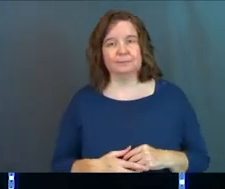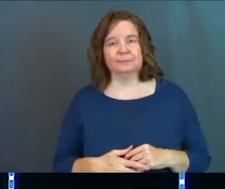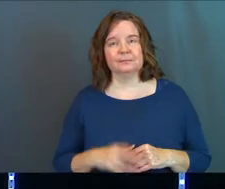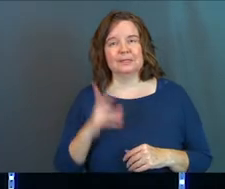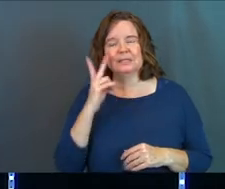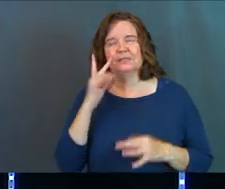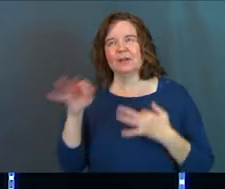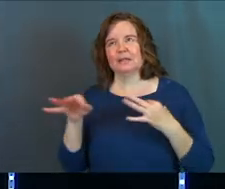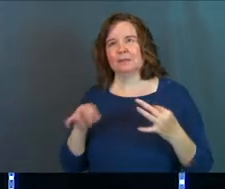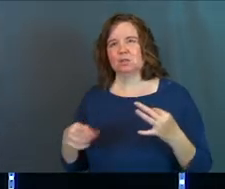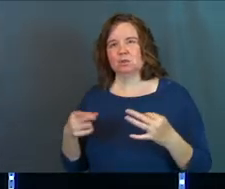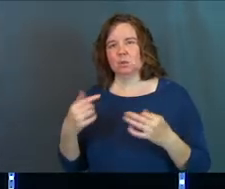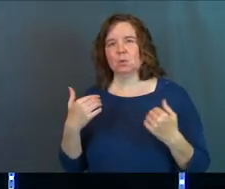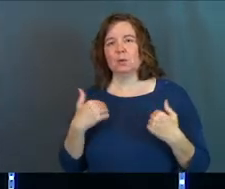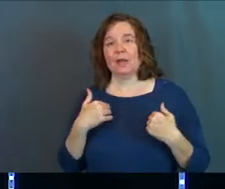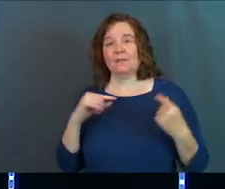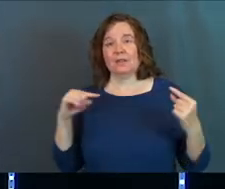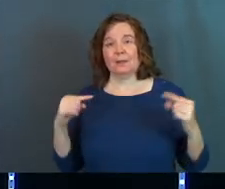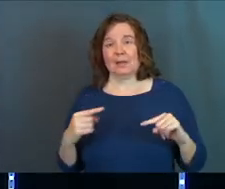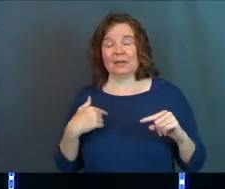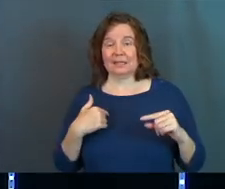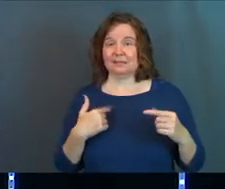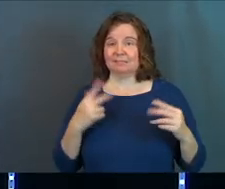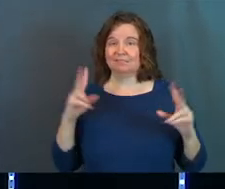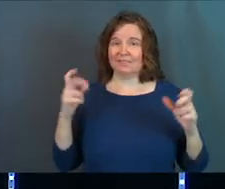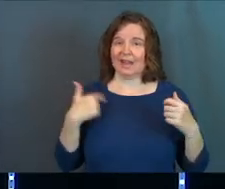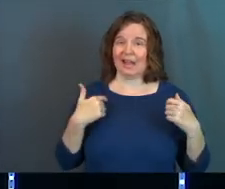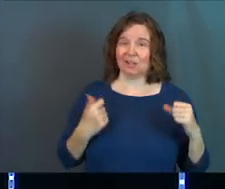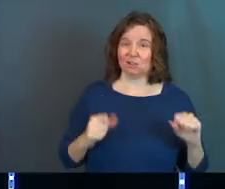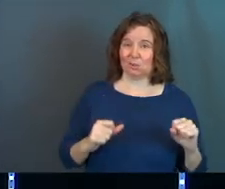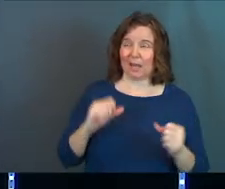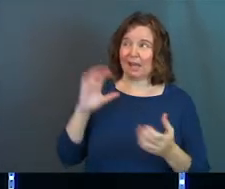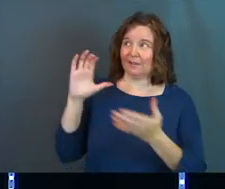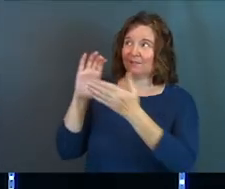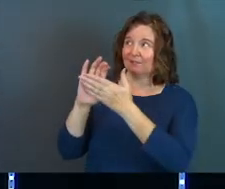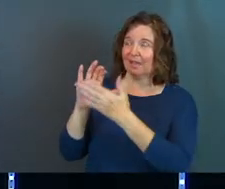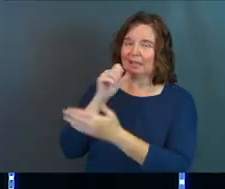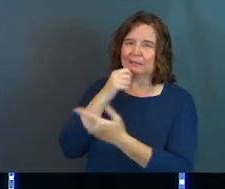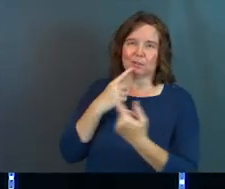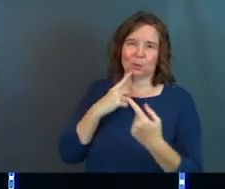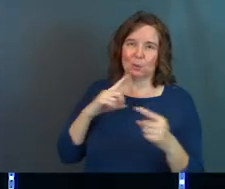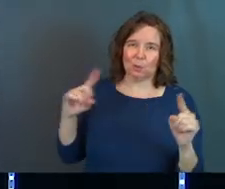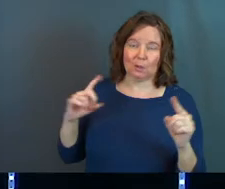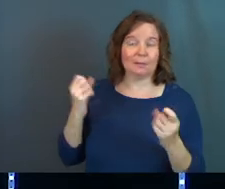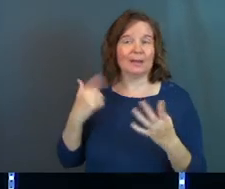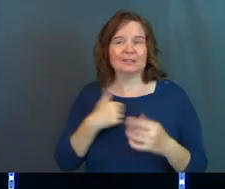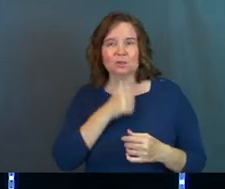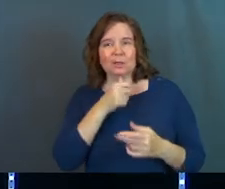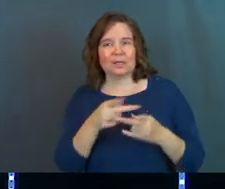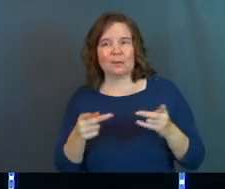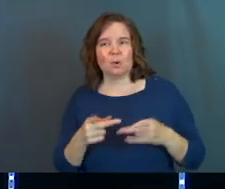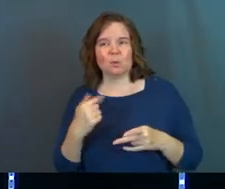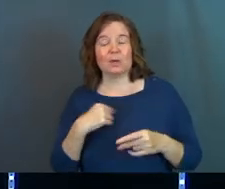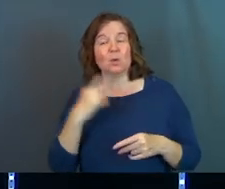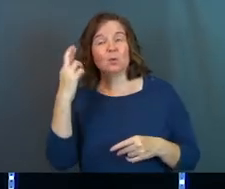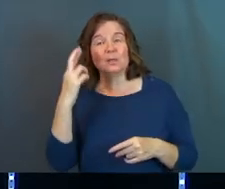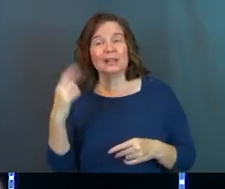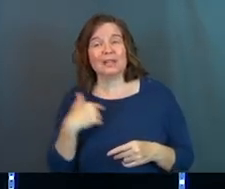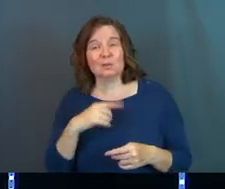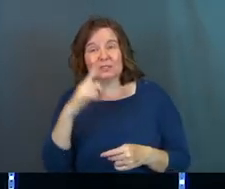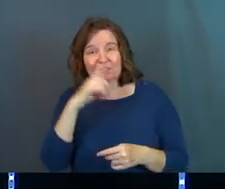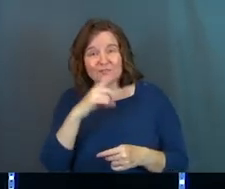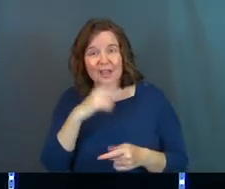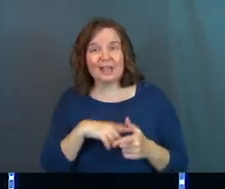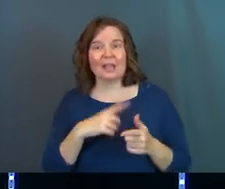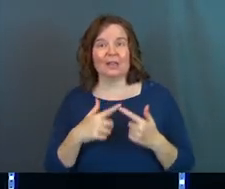See if I can explain this to you. got the pain is, I tried faith and faith didn't work. See, many of us don't get to that point where we realize it was